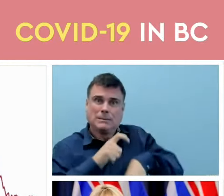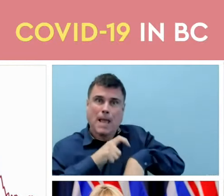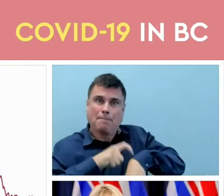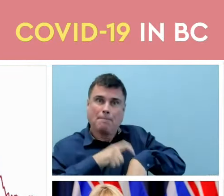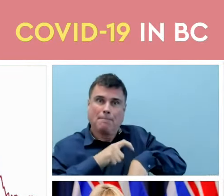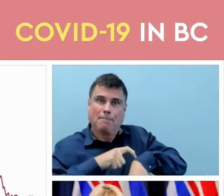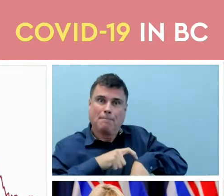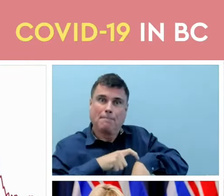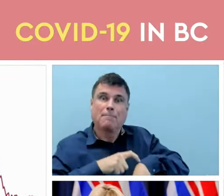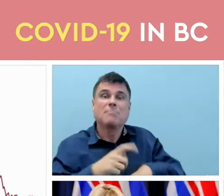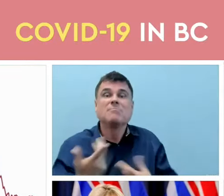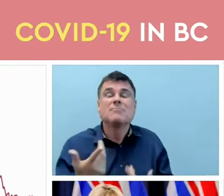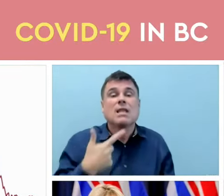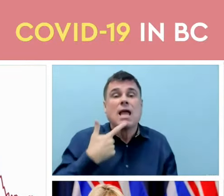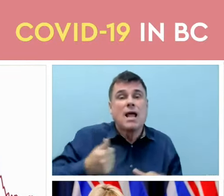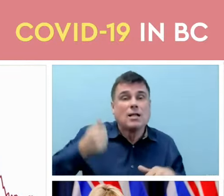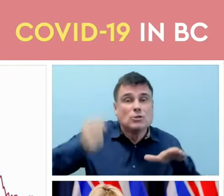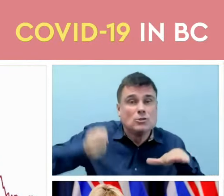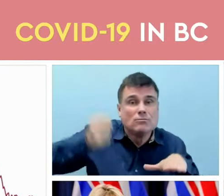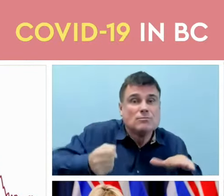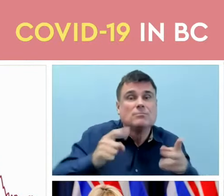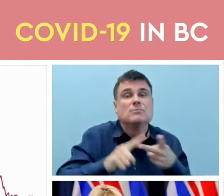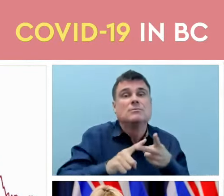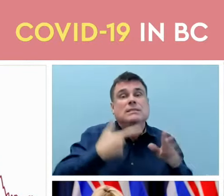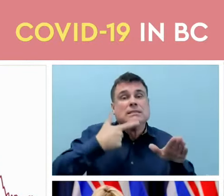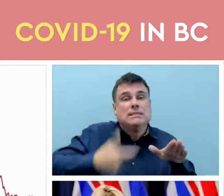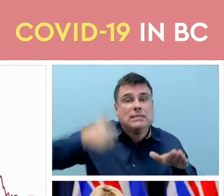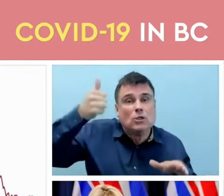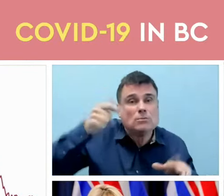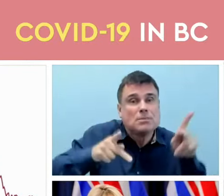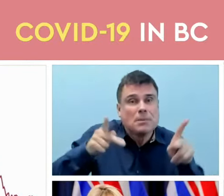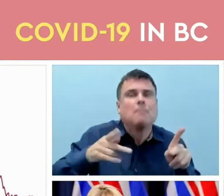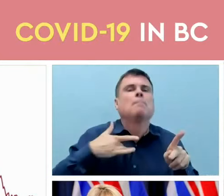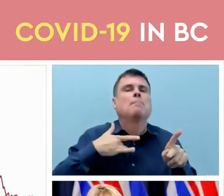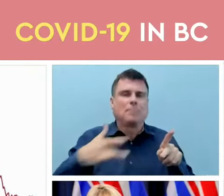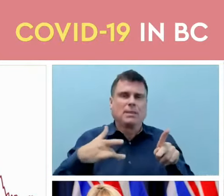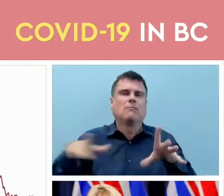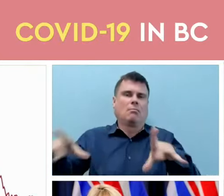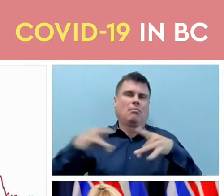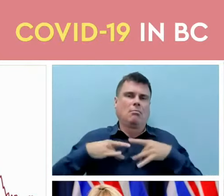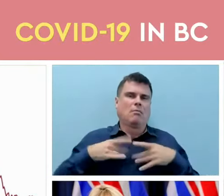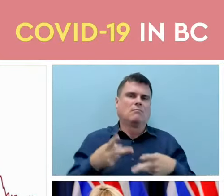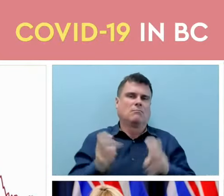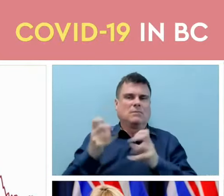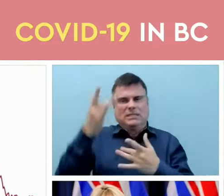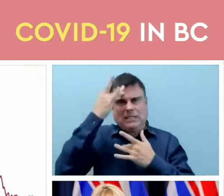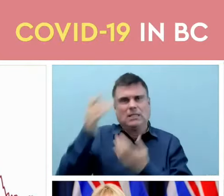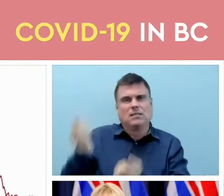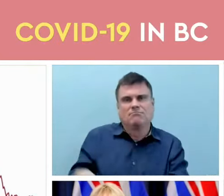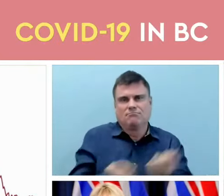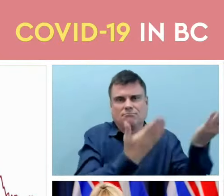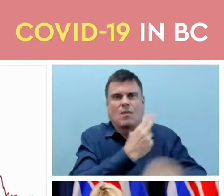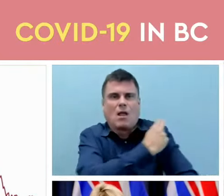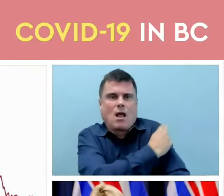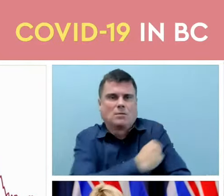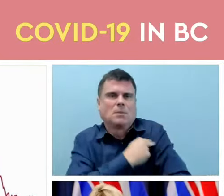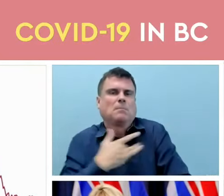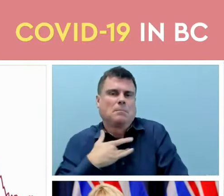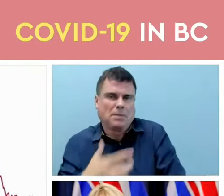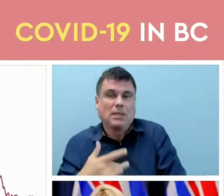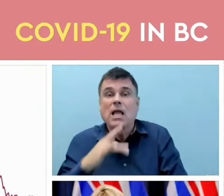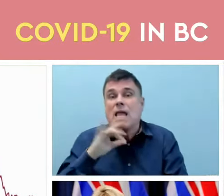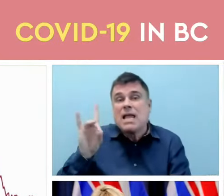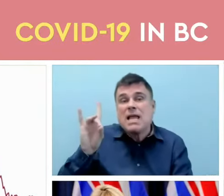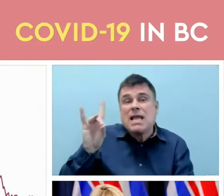more likely to have severe illness and end up in hospital and we see that continues with people over age 80 through this Omicron